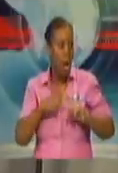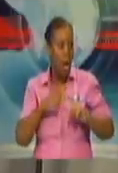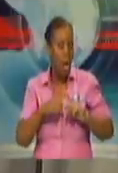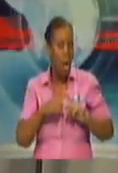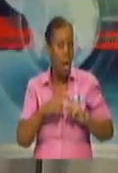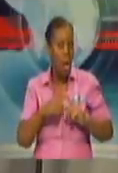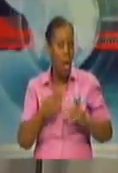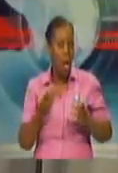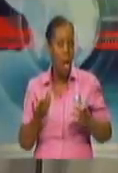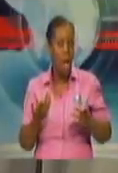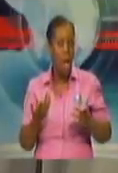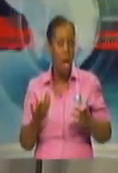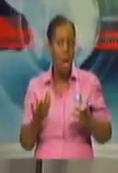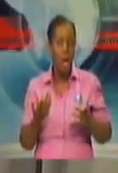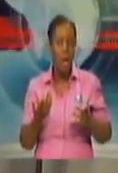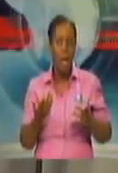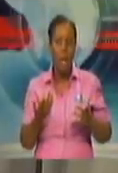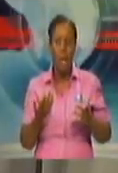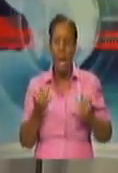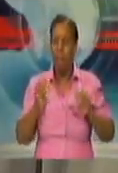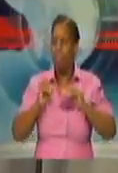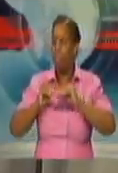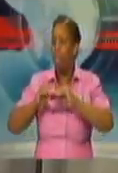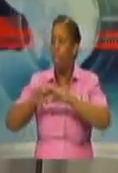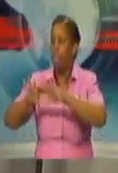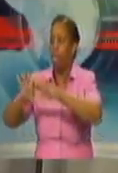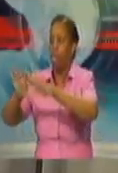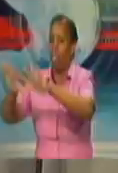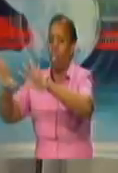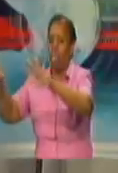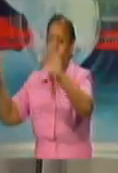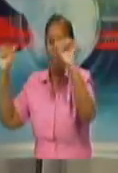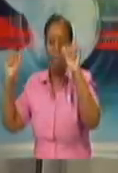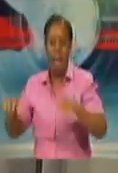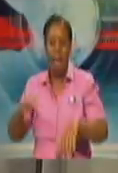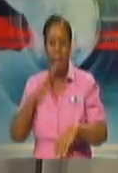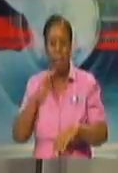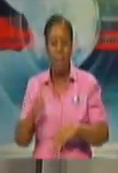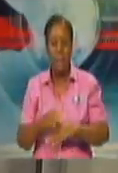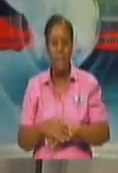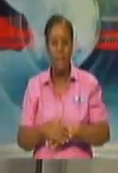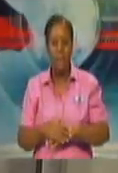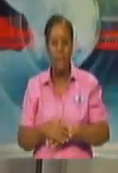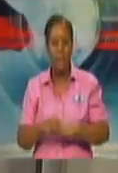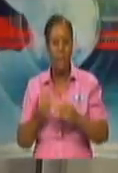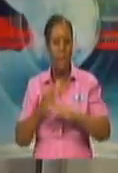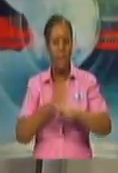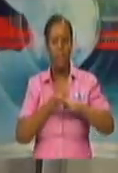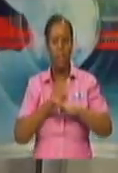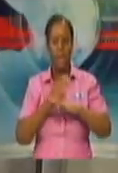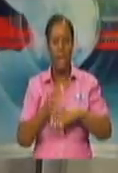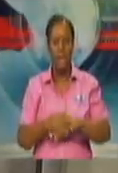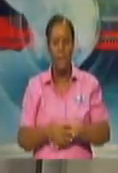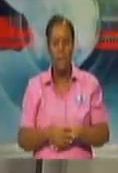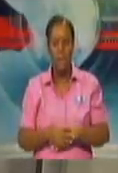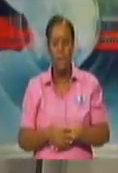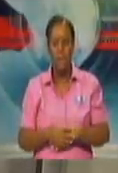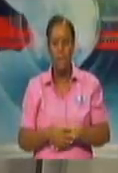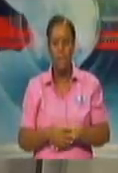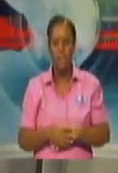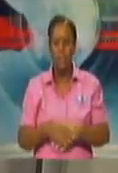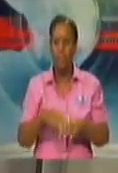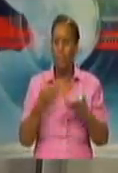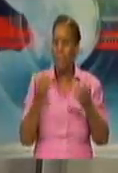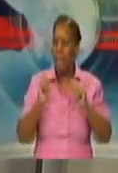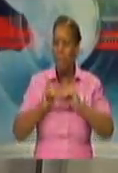failure rate is between 15% to 48%, and I infect my whole family, I